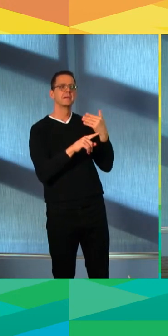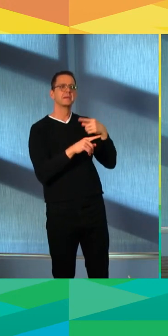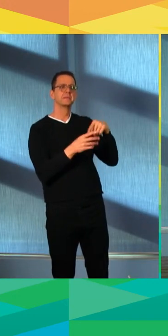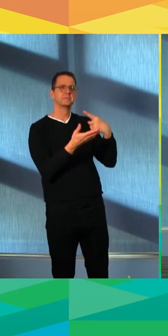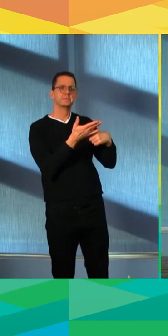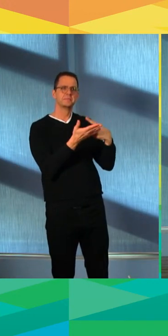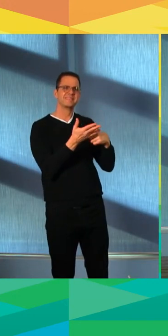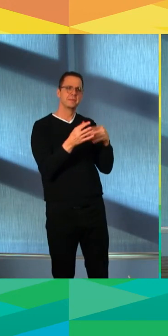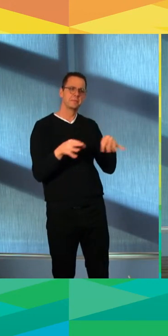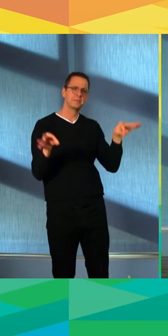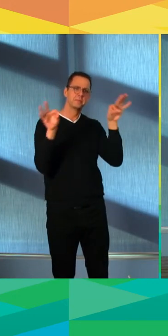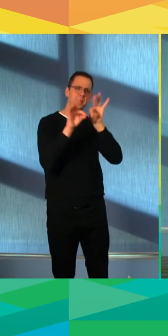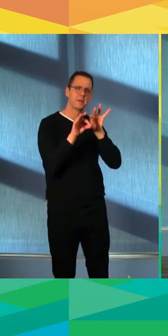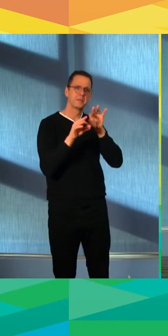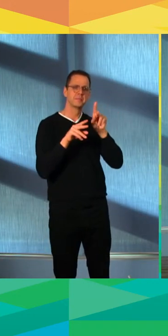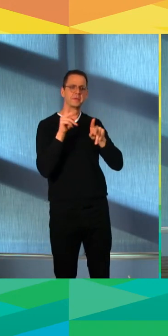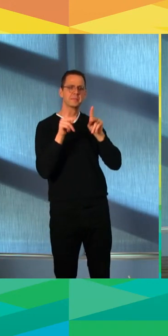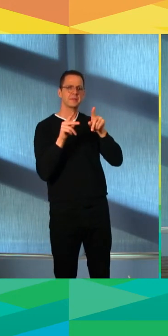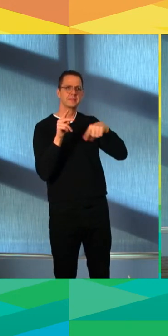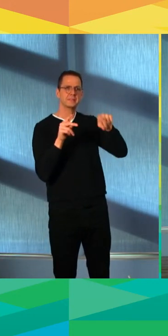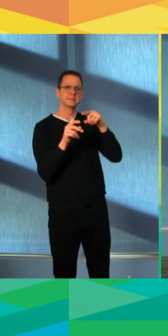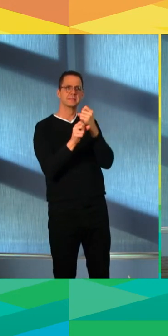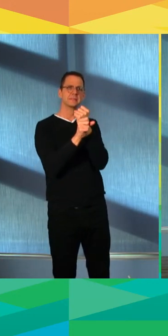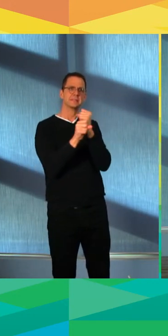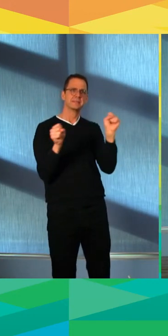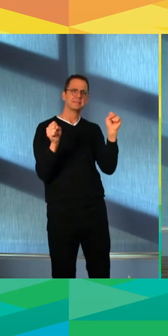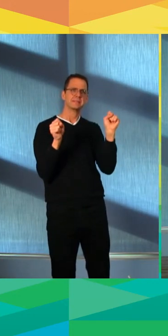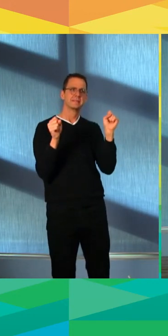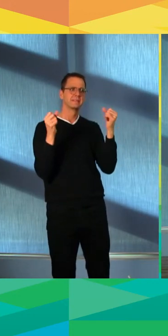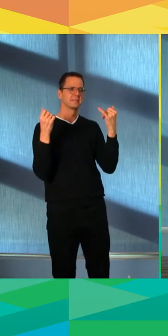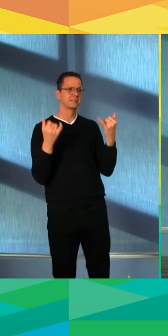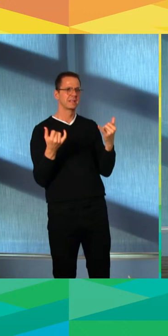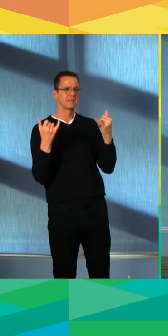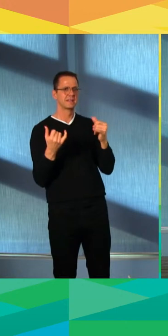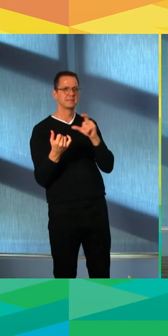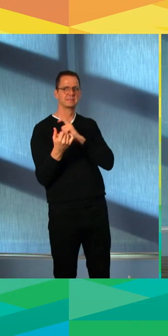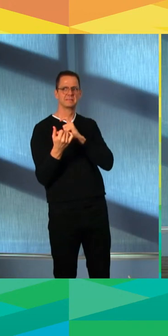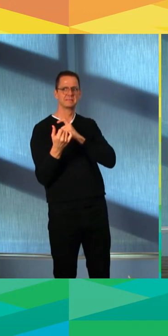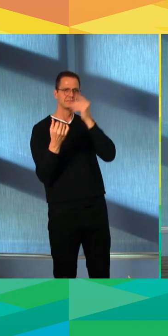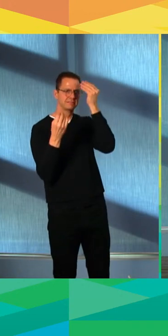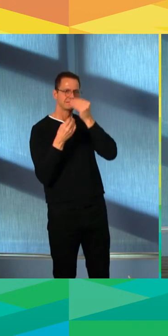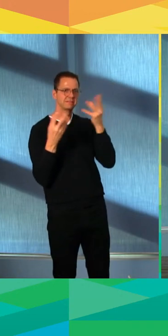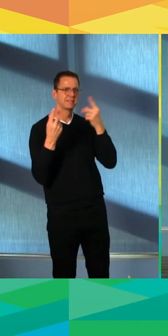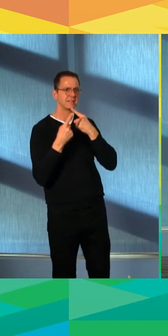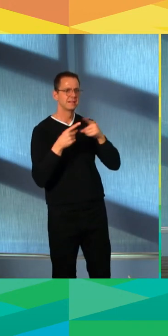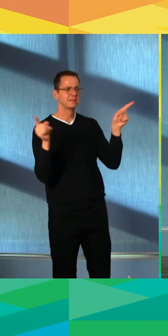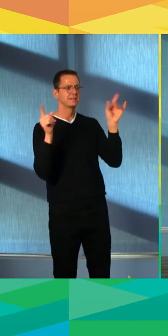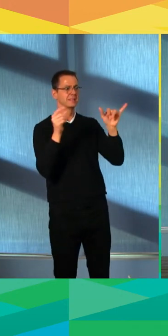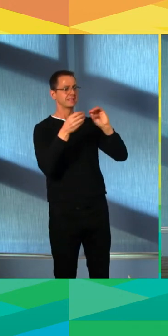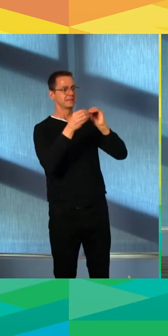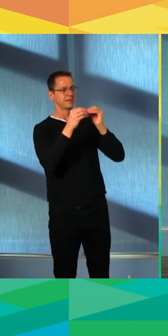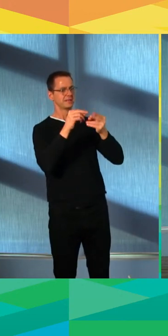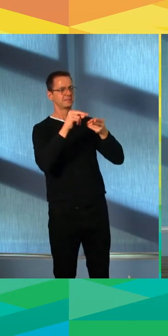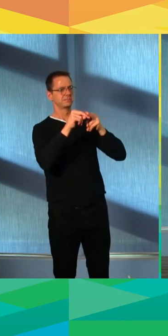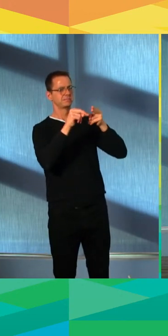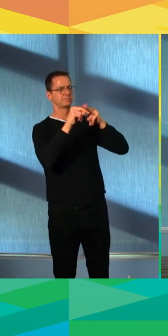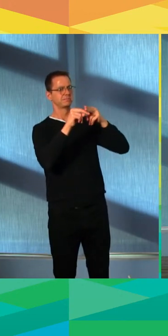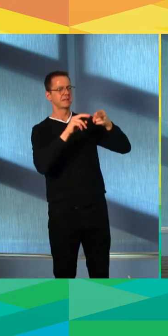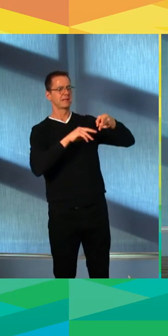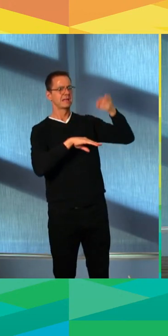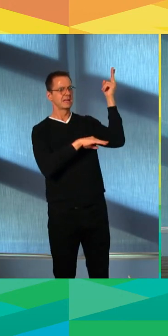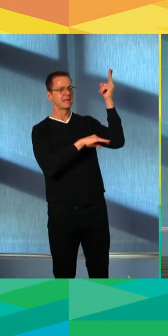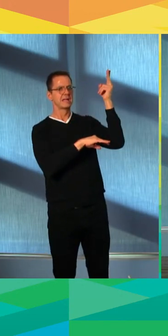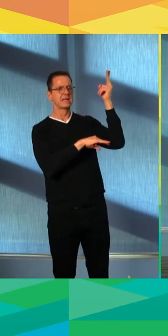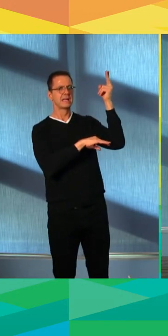saying? Well, I haven't seen exactly what they have to say. I will comment that Chief McPhee and I and the Commission